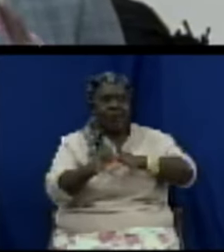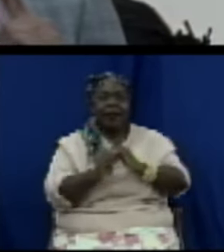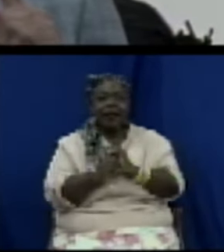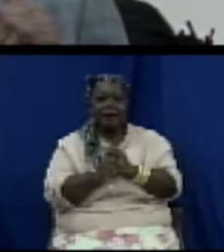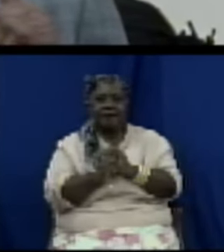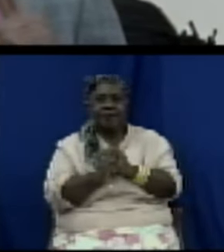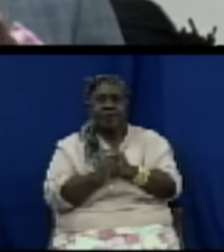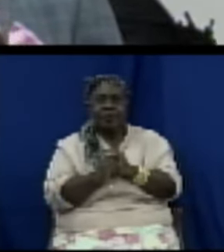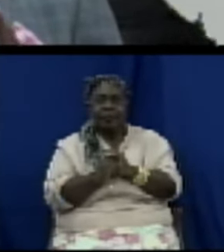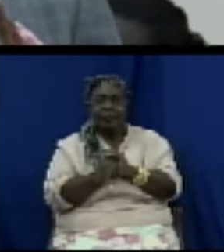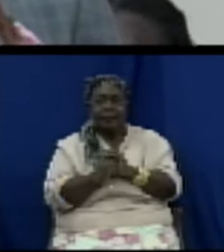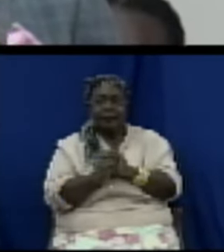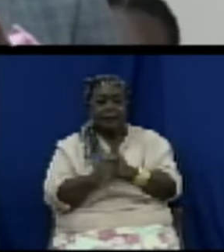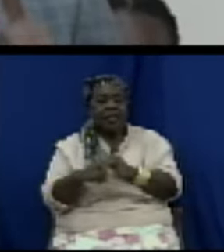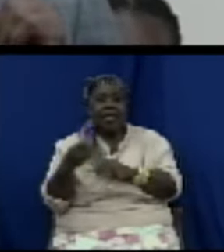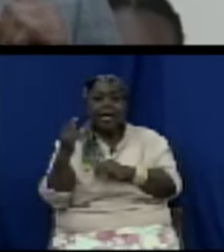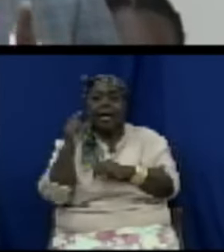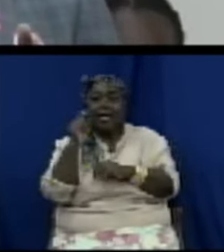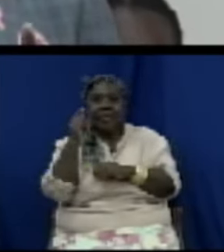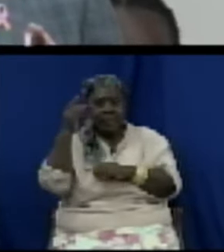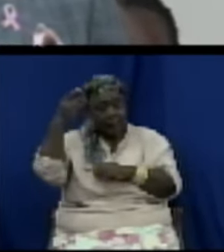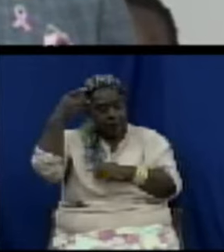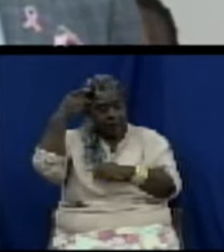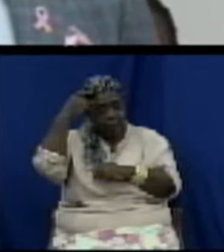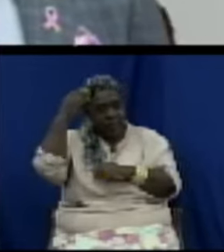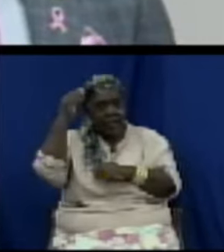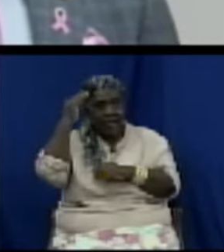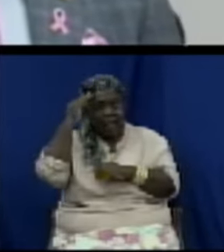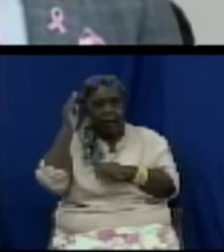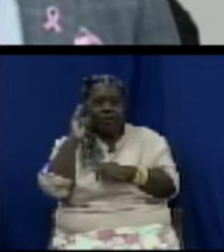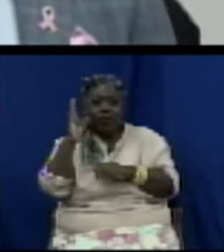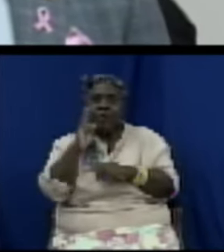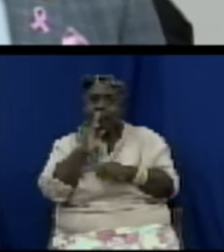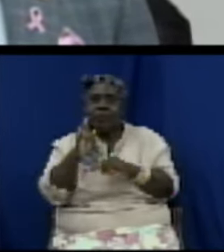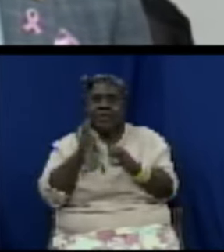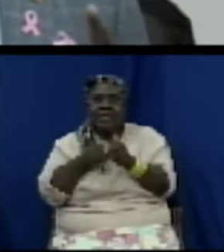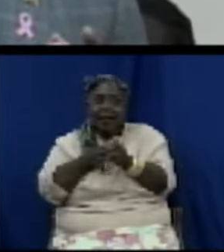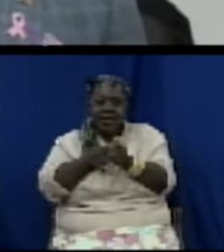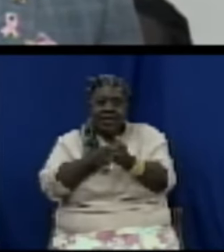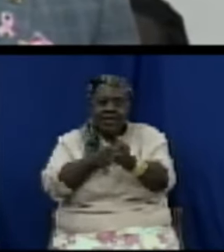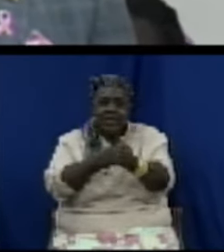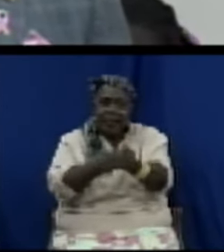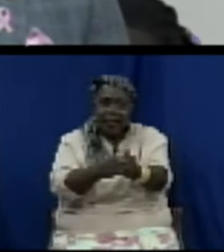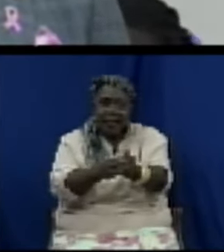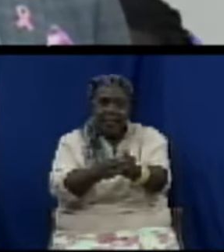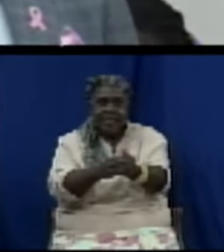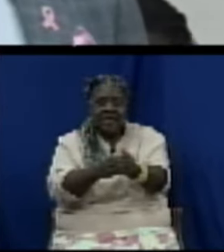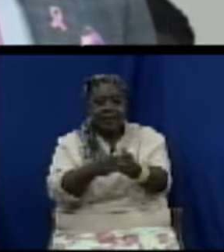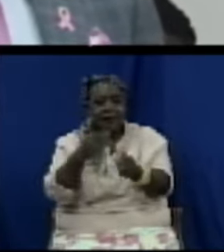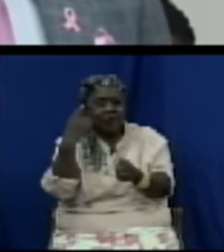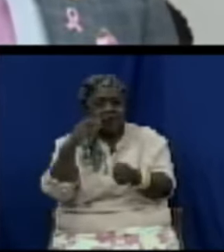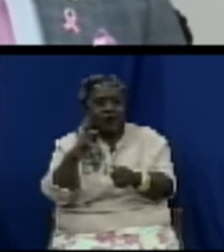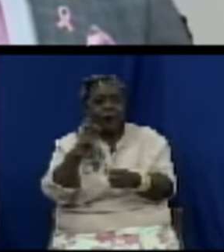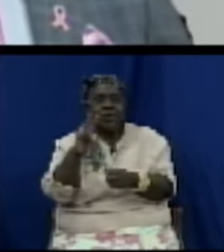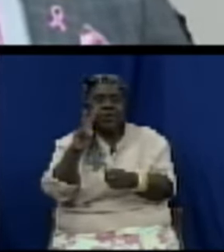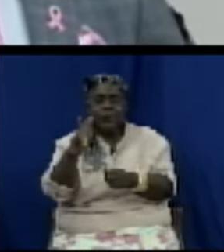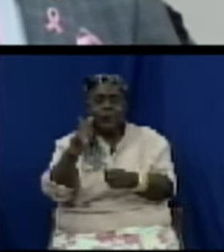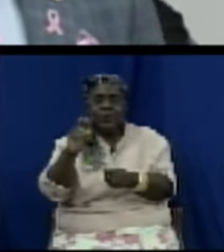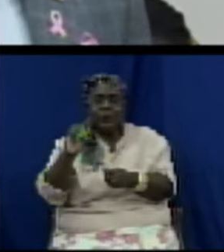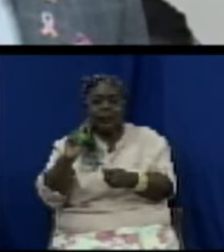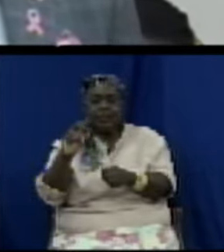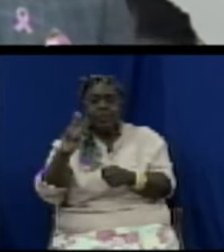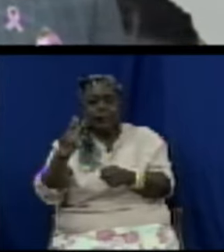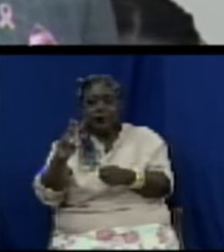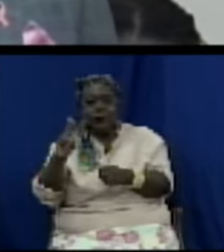God's willing, the leadership of CARICOM in 2025. And so that will be part of my platform, how can I help to implement this